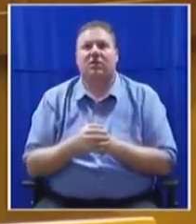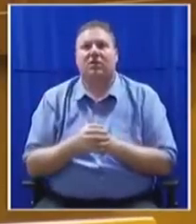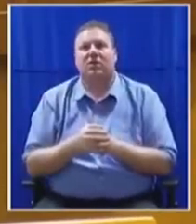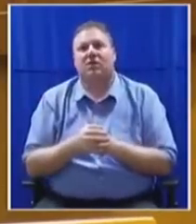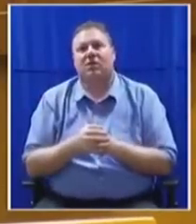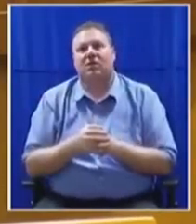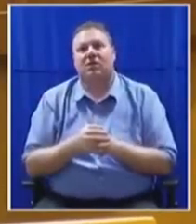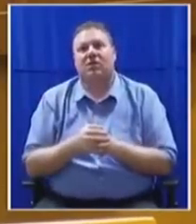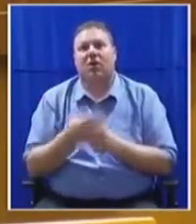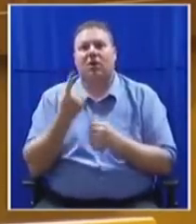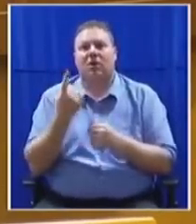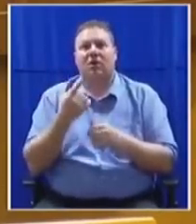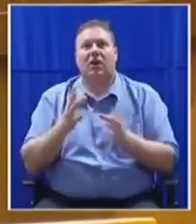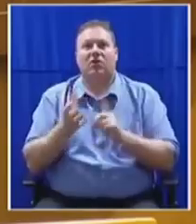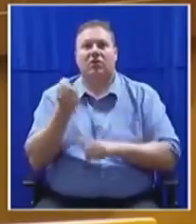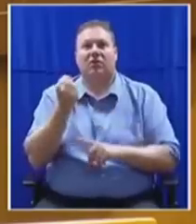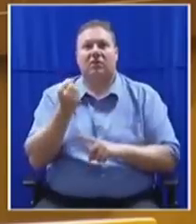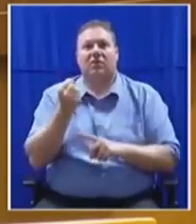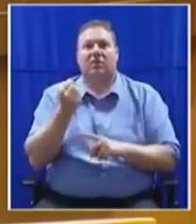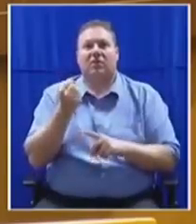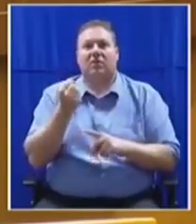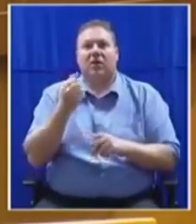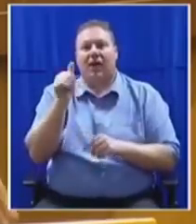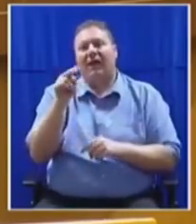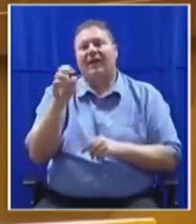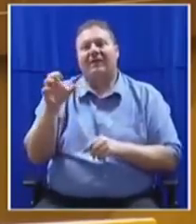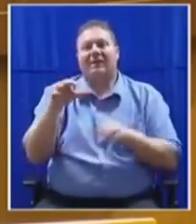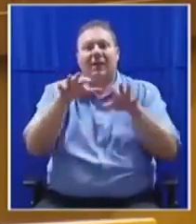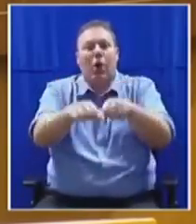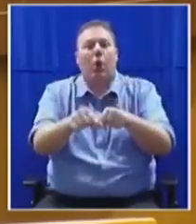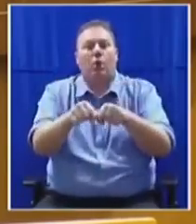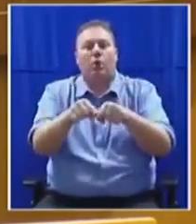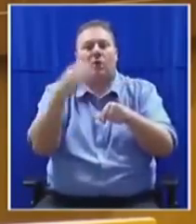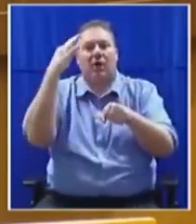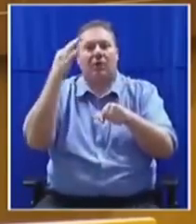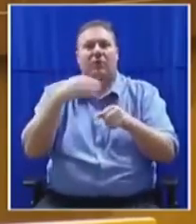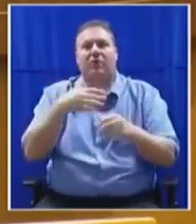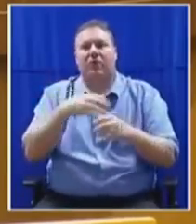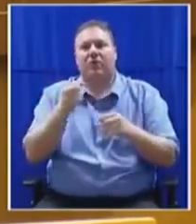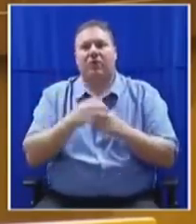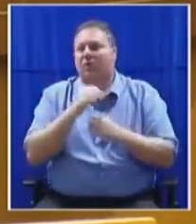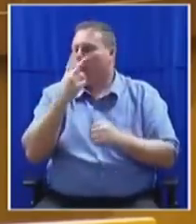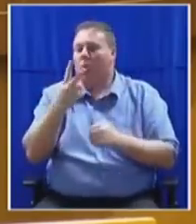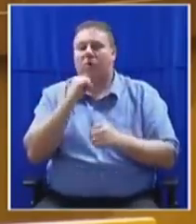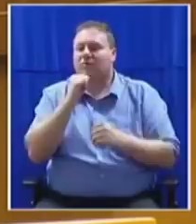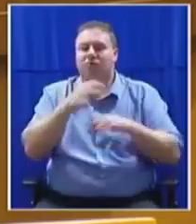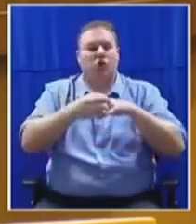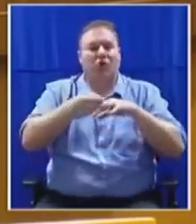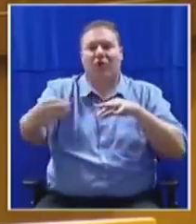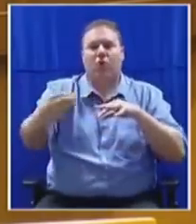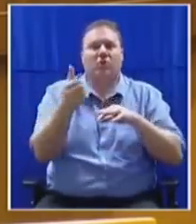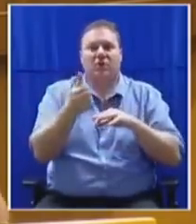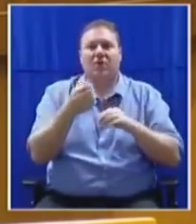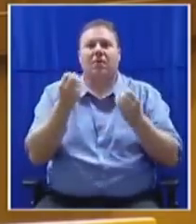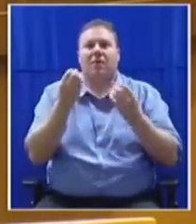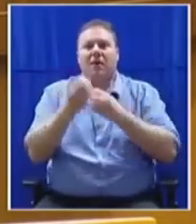by removing the neo-colonial ANC from power. Because it looks like they have not divorced themselves from the 80 years